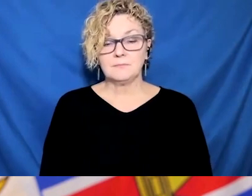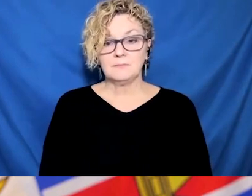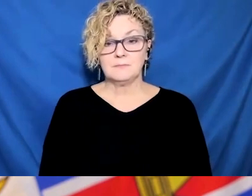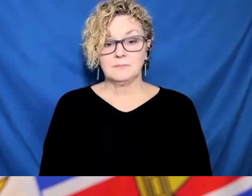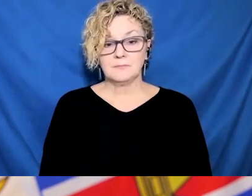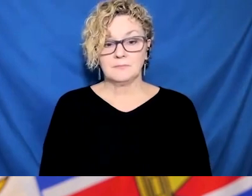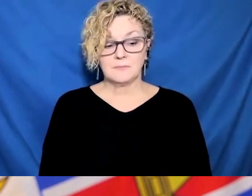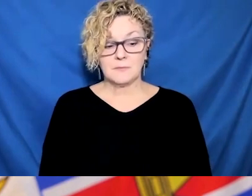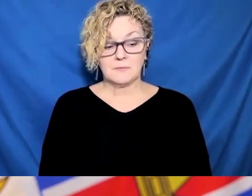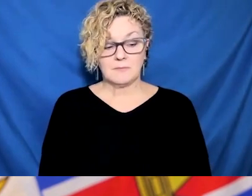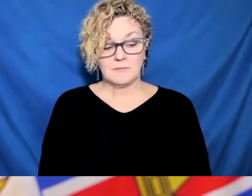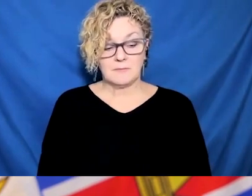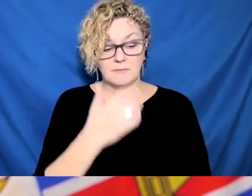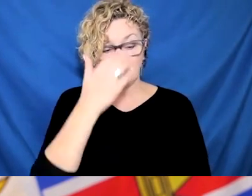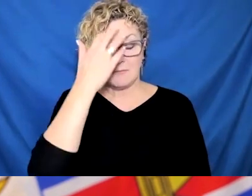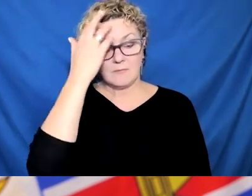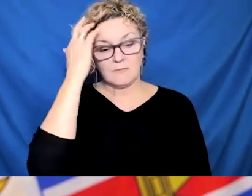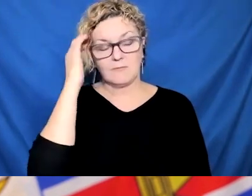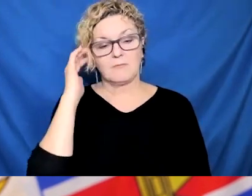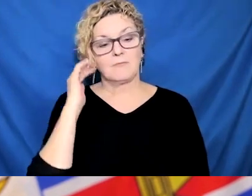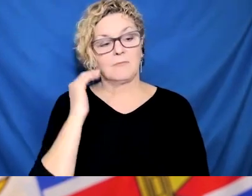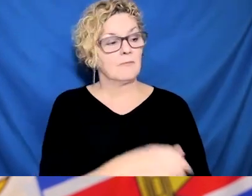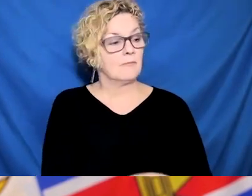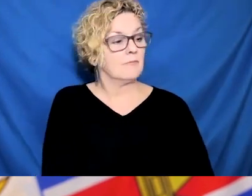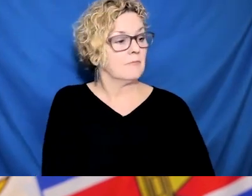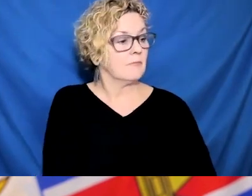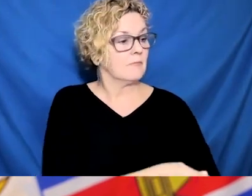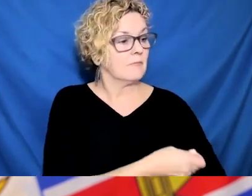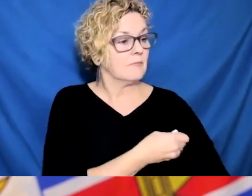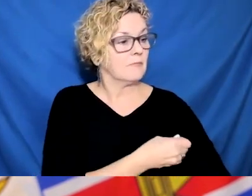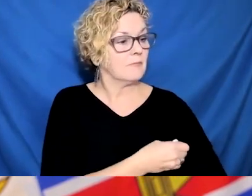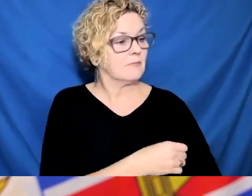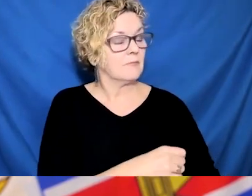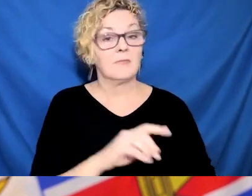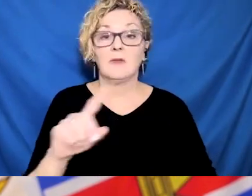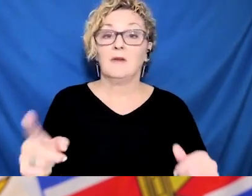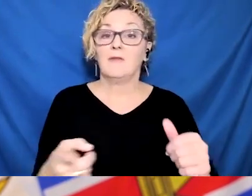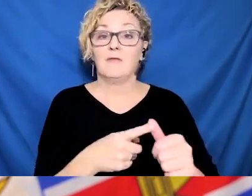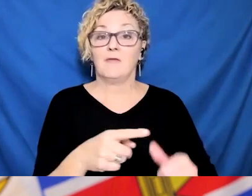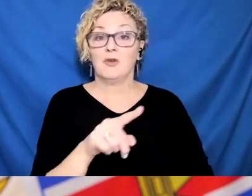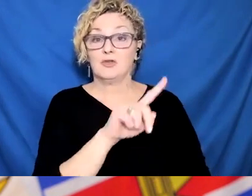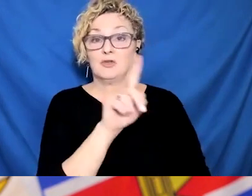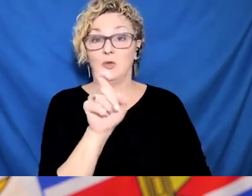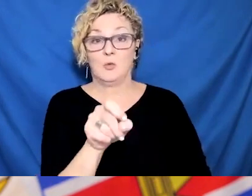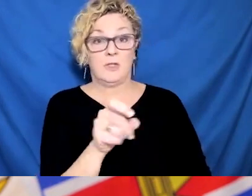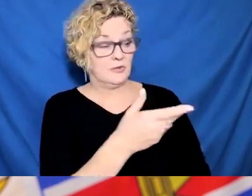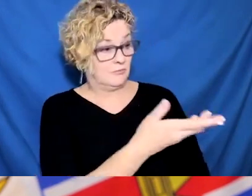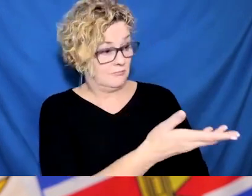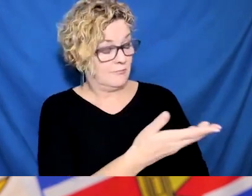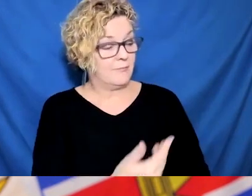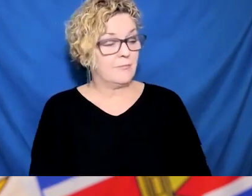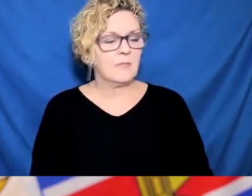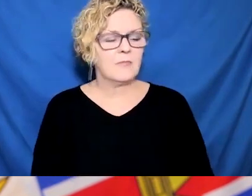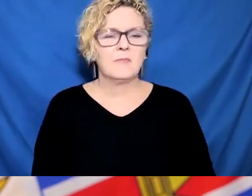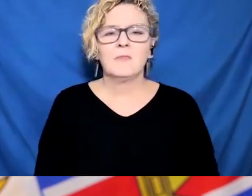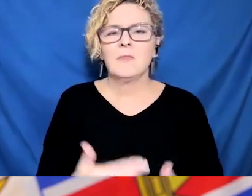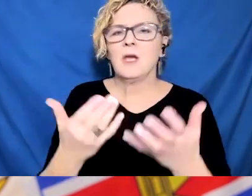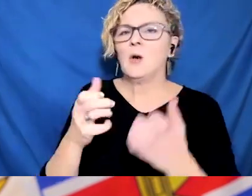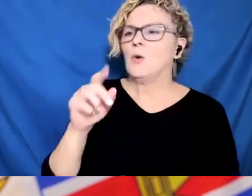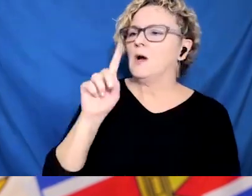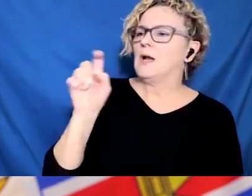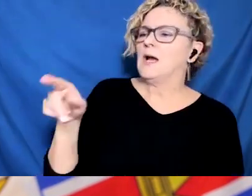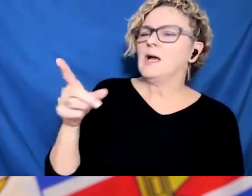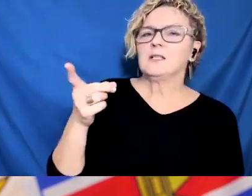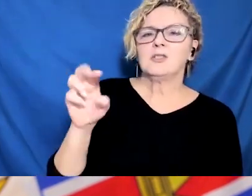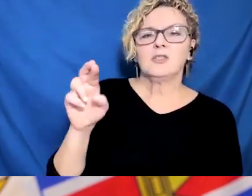where it's endemic right now. What we are doing is adjusting to the changes that we've seen from the new variant. It's